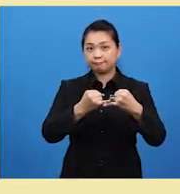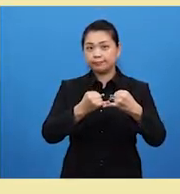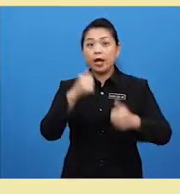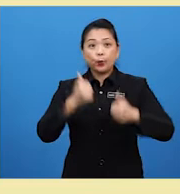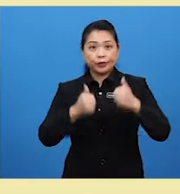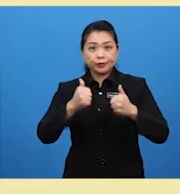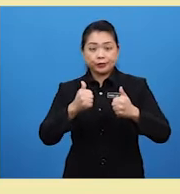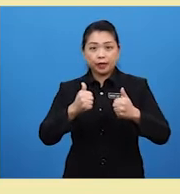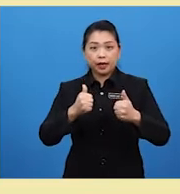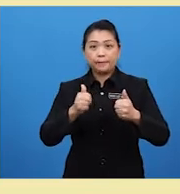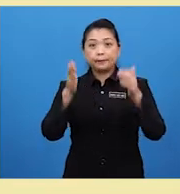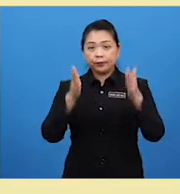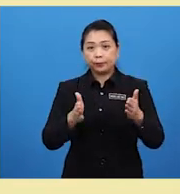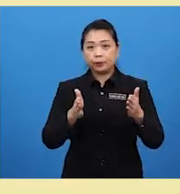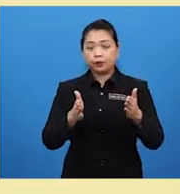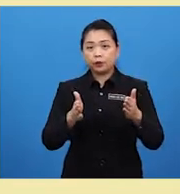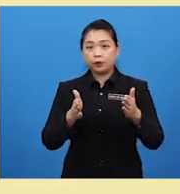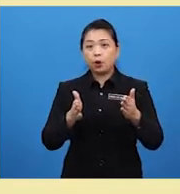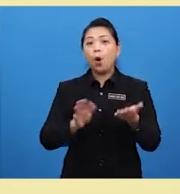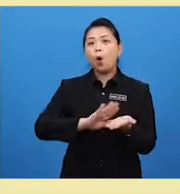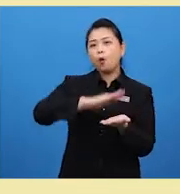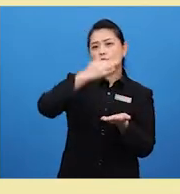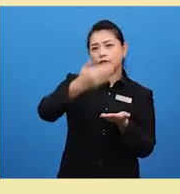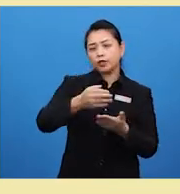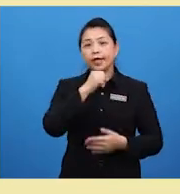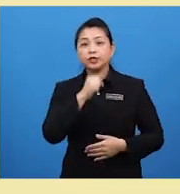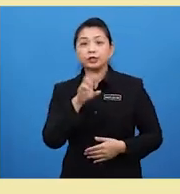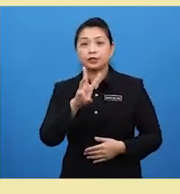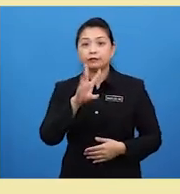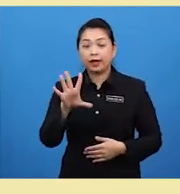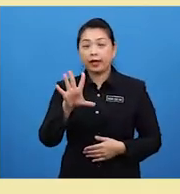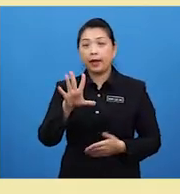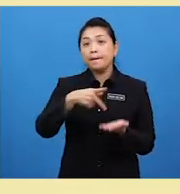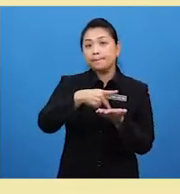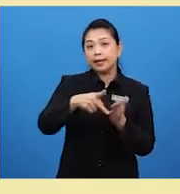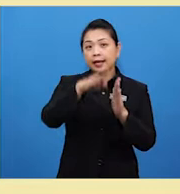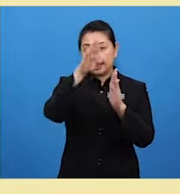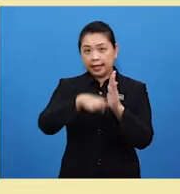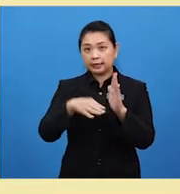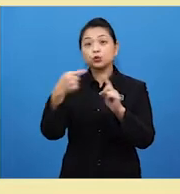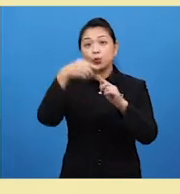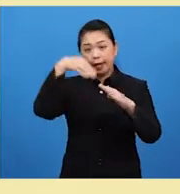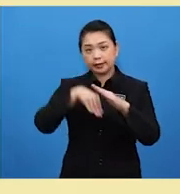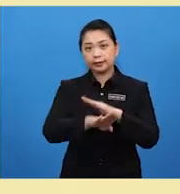in which advert do people over the age of 65 pay less to enter?